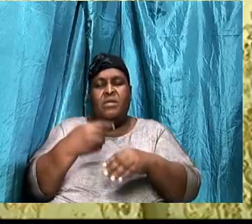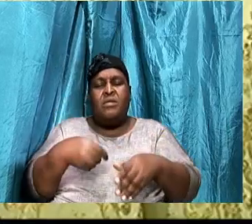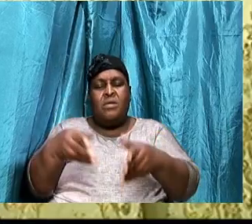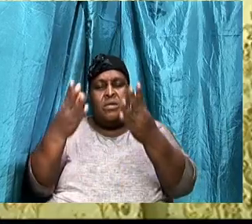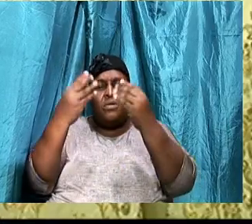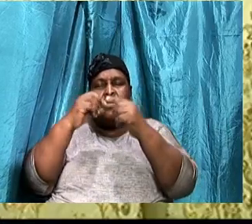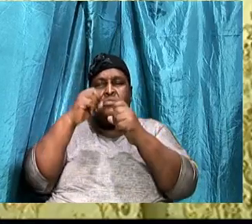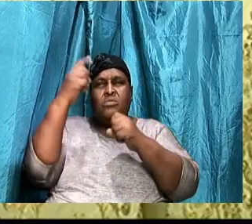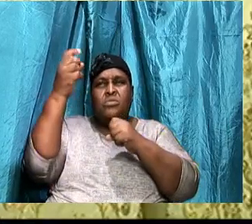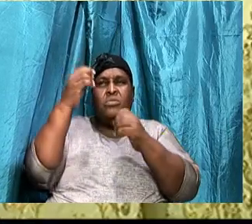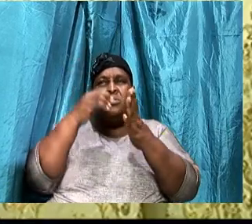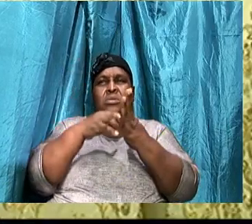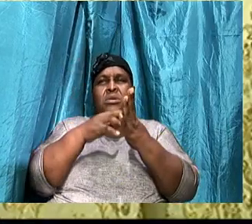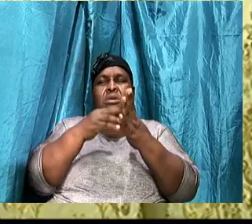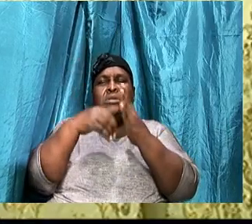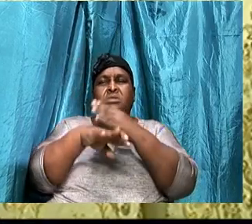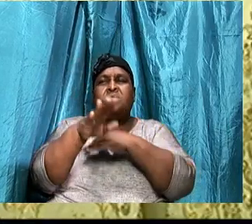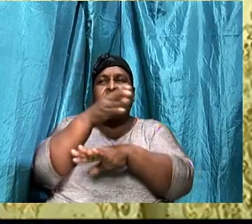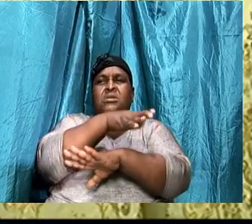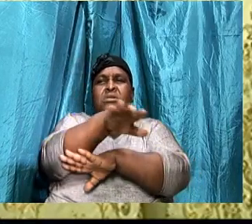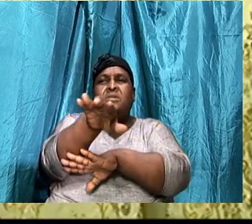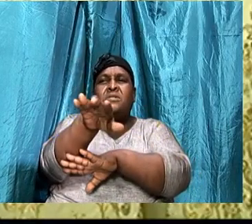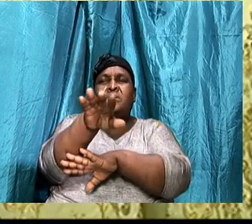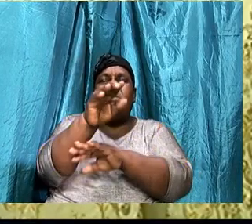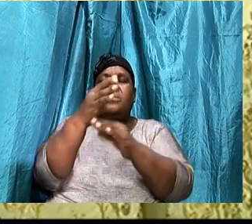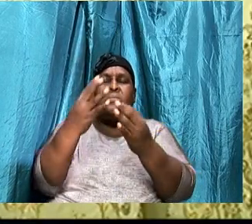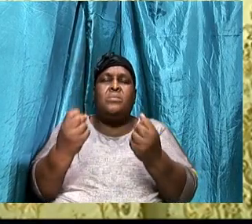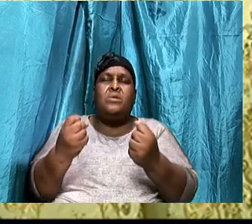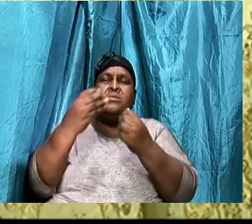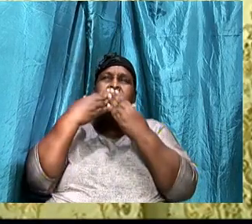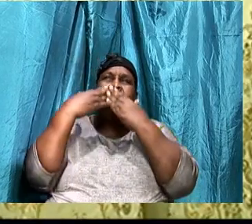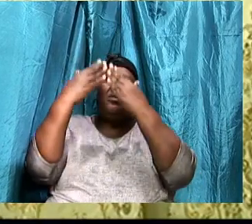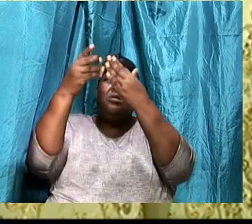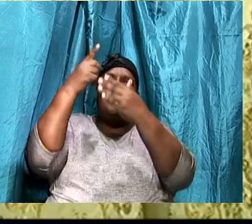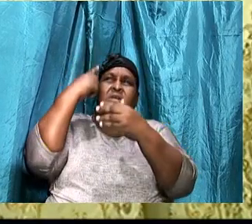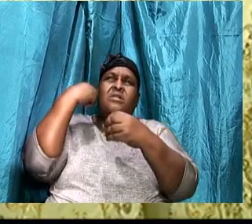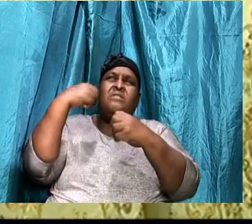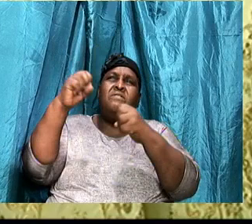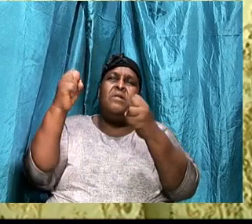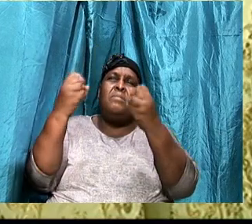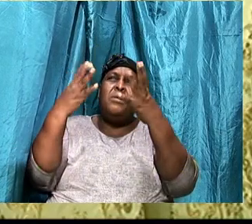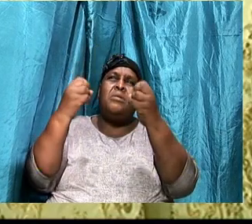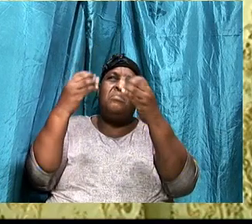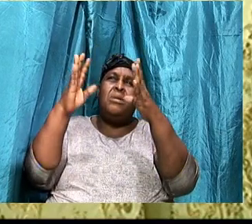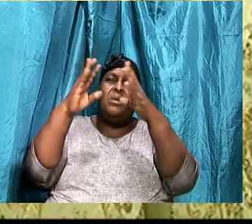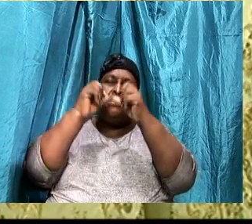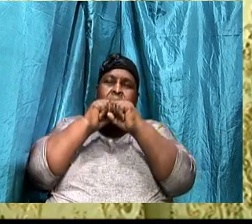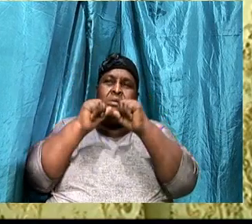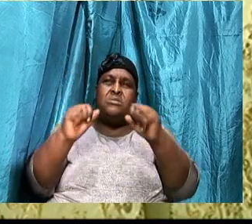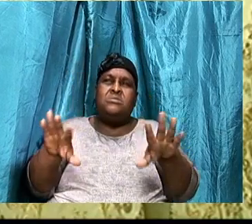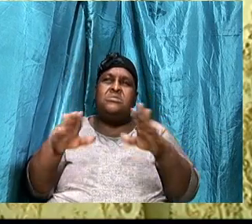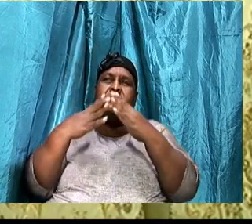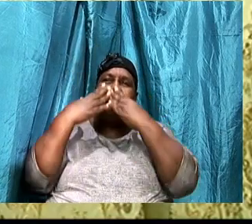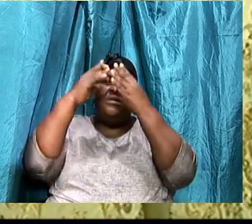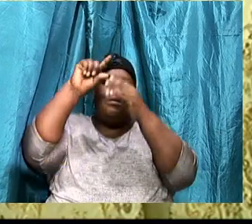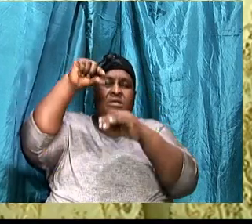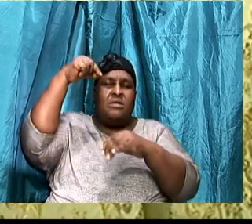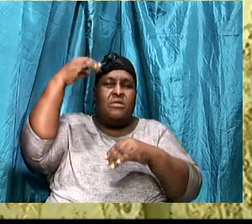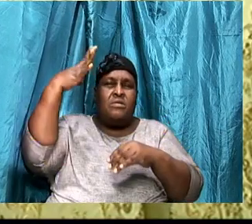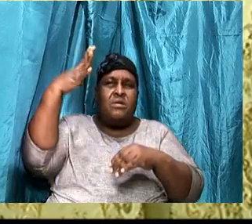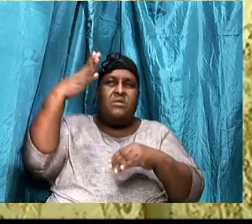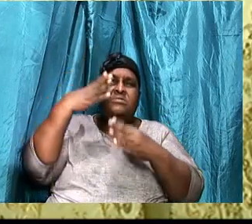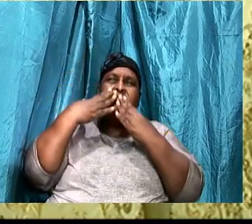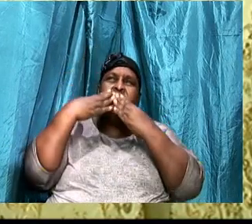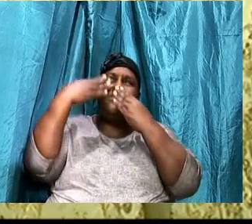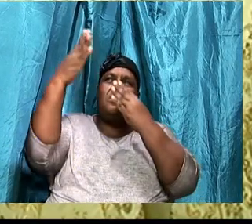again this evening, and we want to thank you for your manifold blessings. We want to thank you for your grace. We want to thank